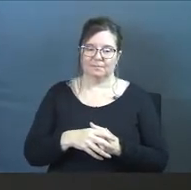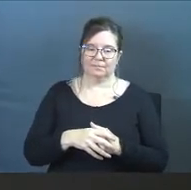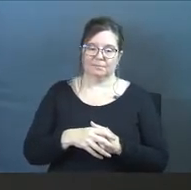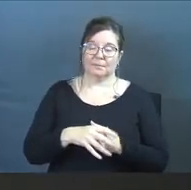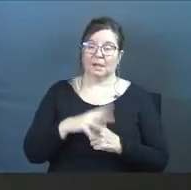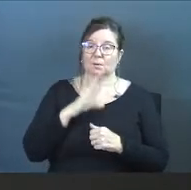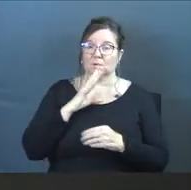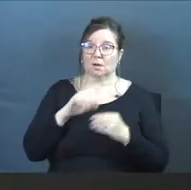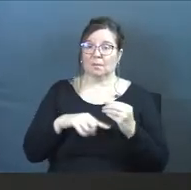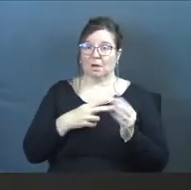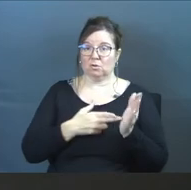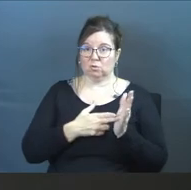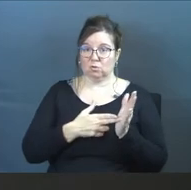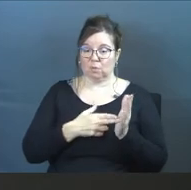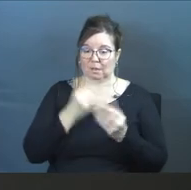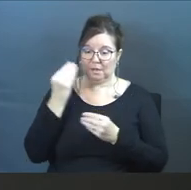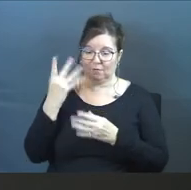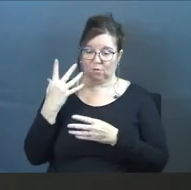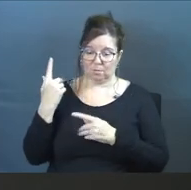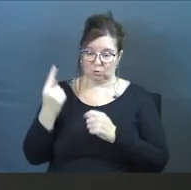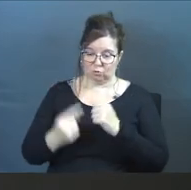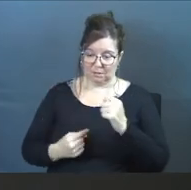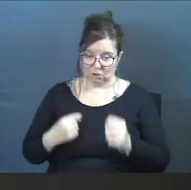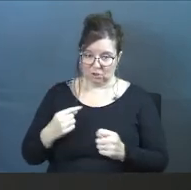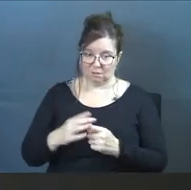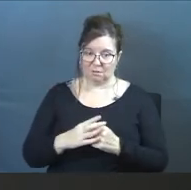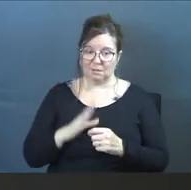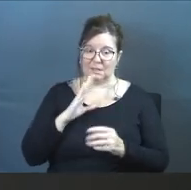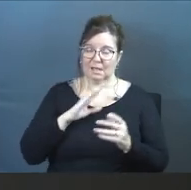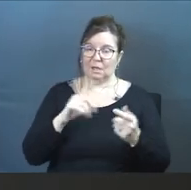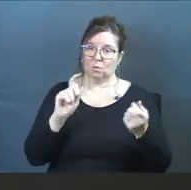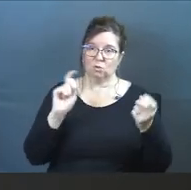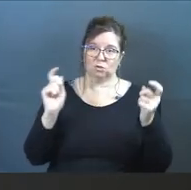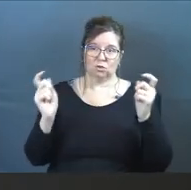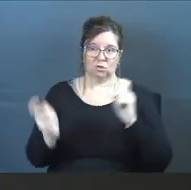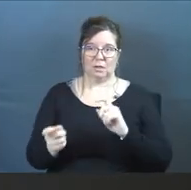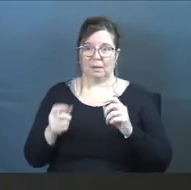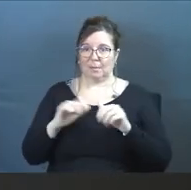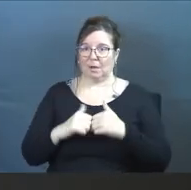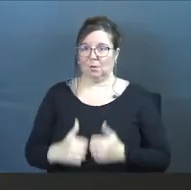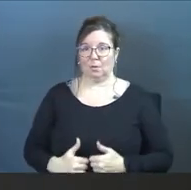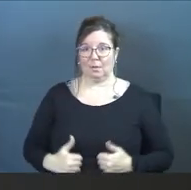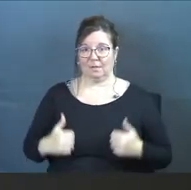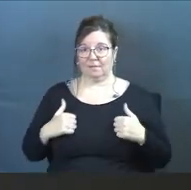As we talk about how truth informs traditions, it will shape the way you live.